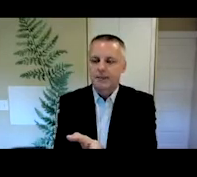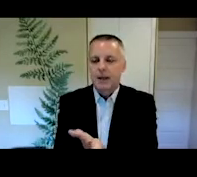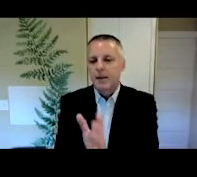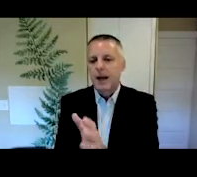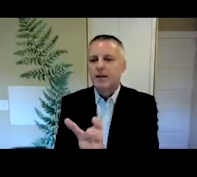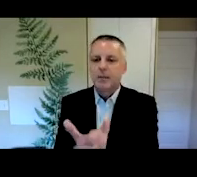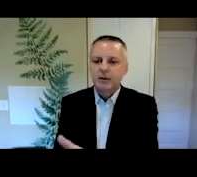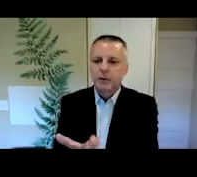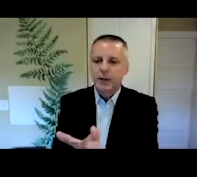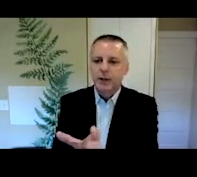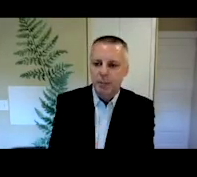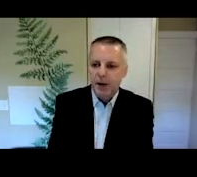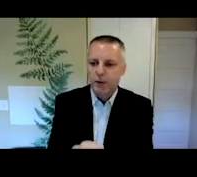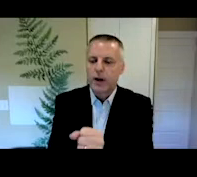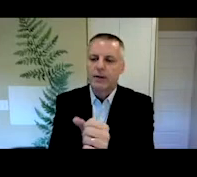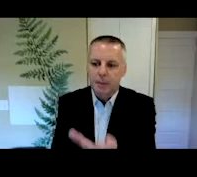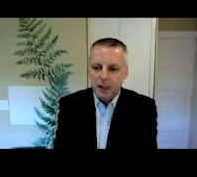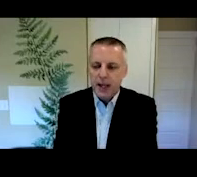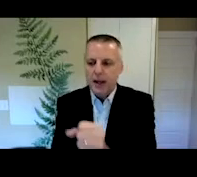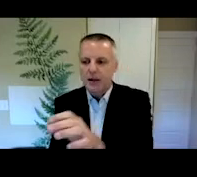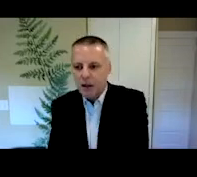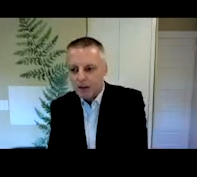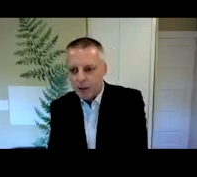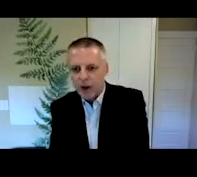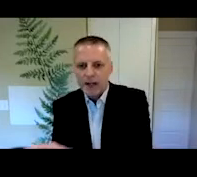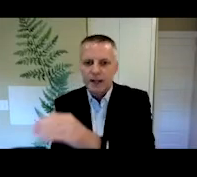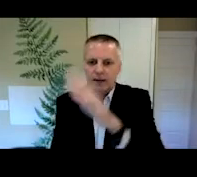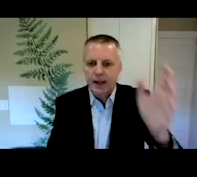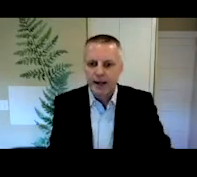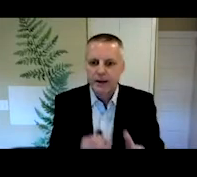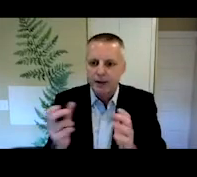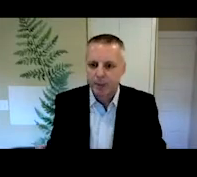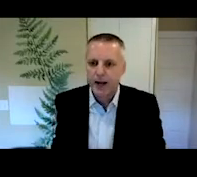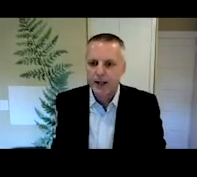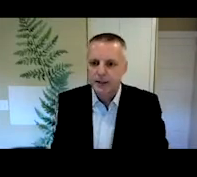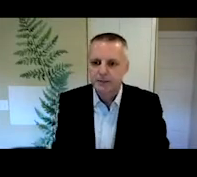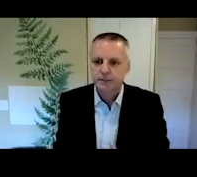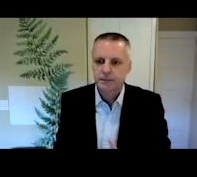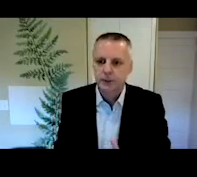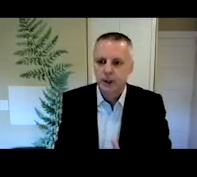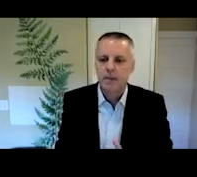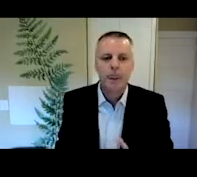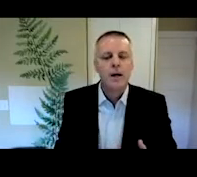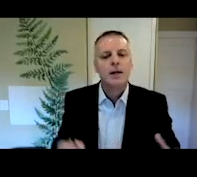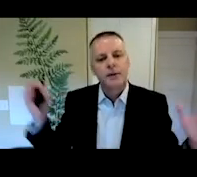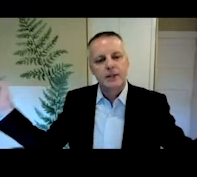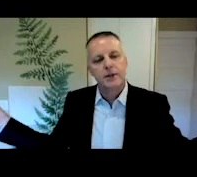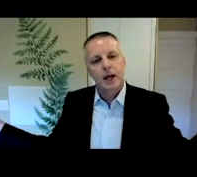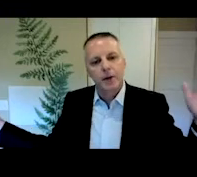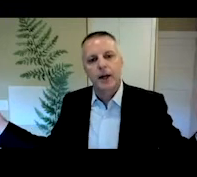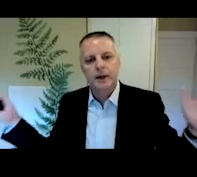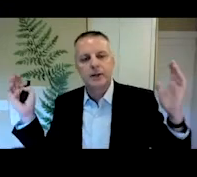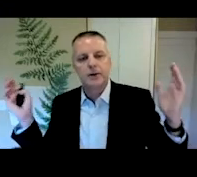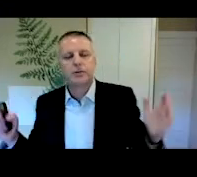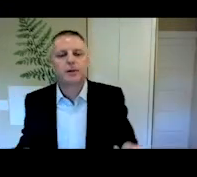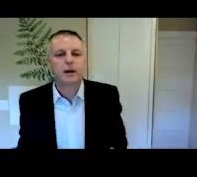class. They might have a couple of weeks to prepare for it and they plan, they write it and they edit it, they practice it. Okay. So that's on